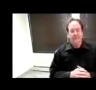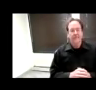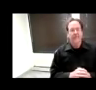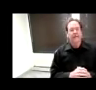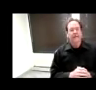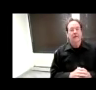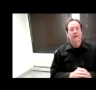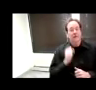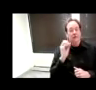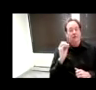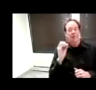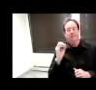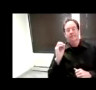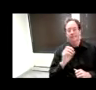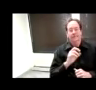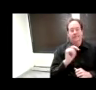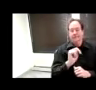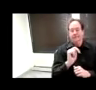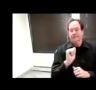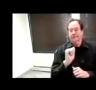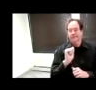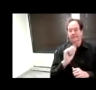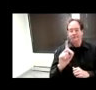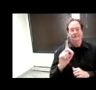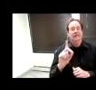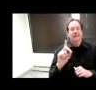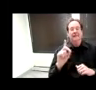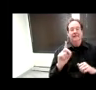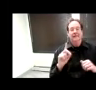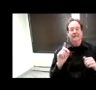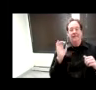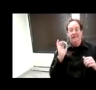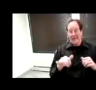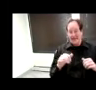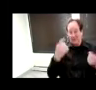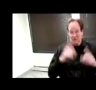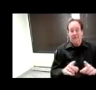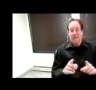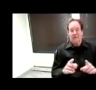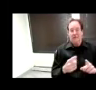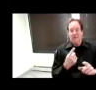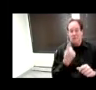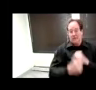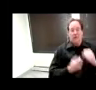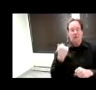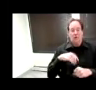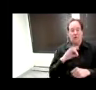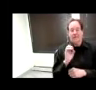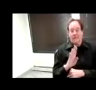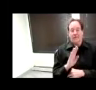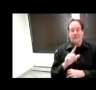So, the NAD settlement was reached just over a year ago, around February of 2020.